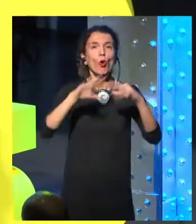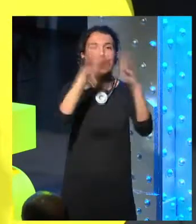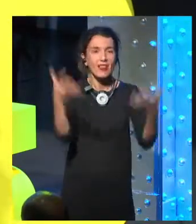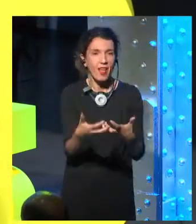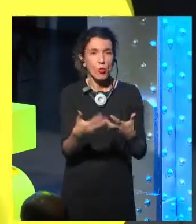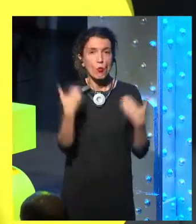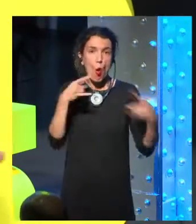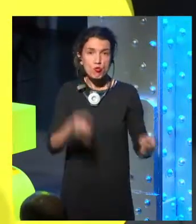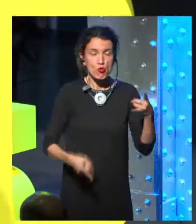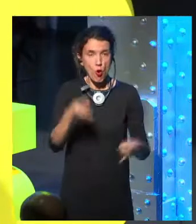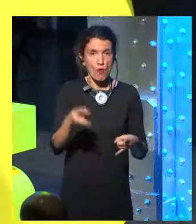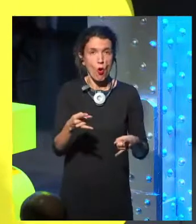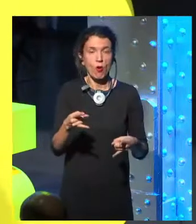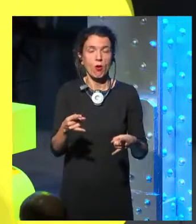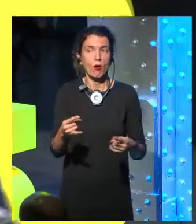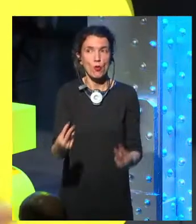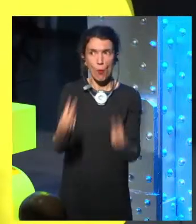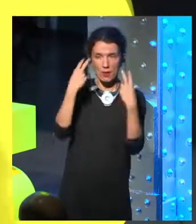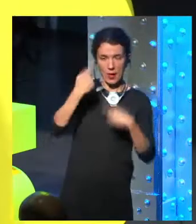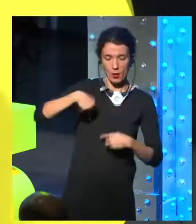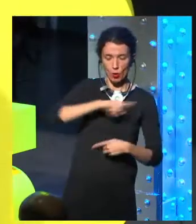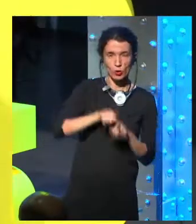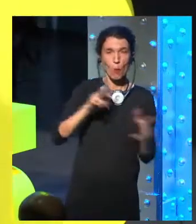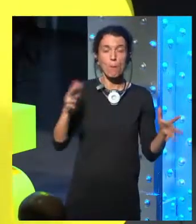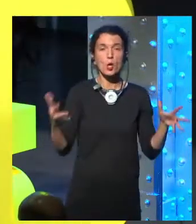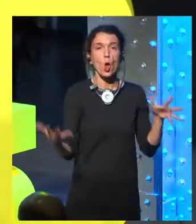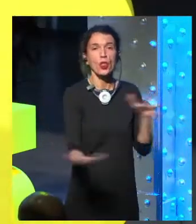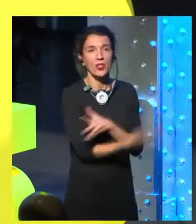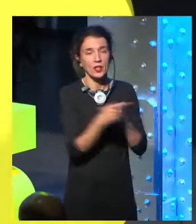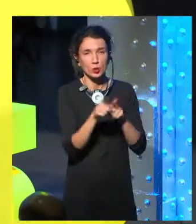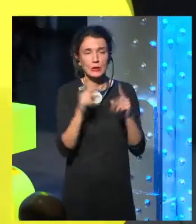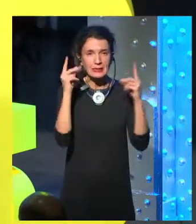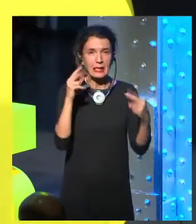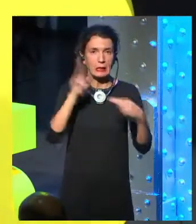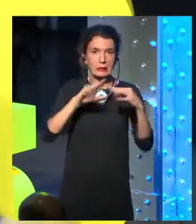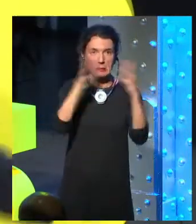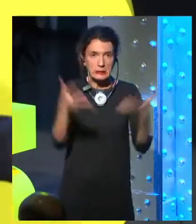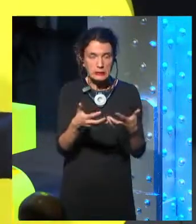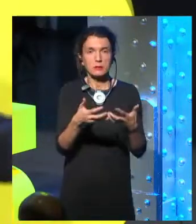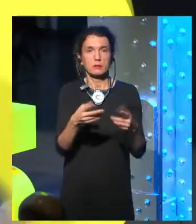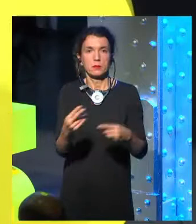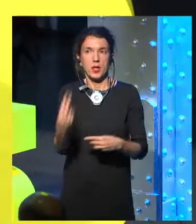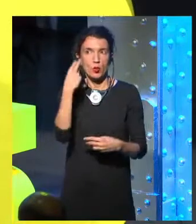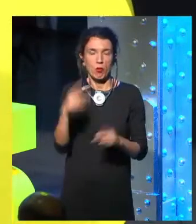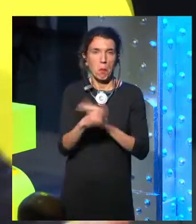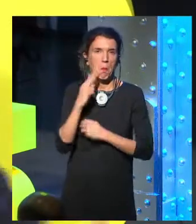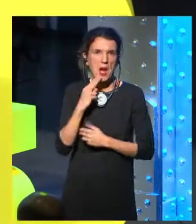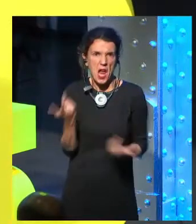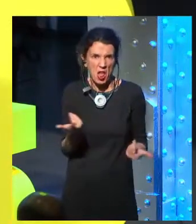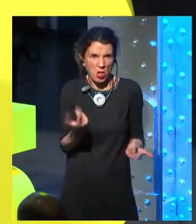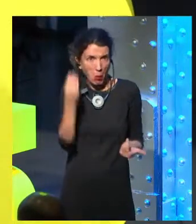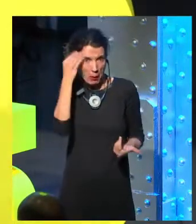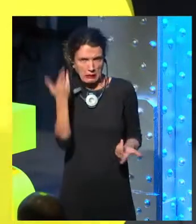homoconnected beings come along, they'll look at us that are in progress of accomplishing that maximum